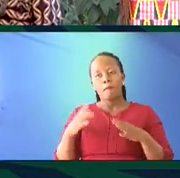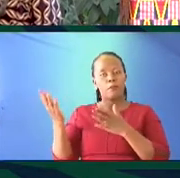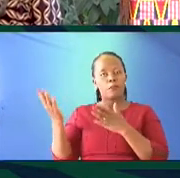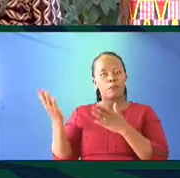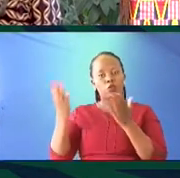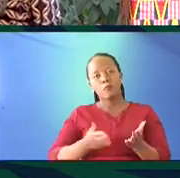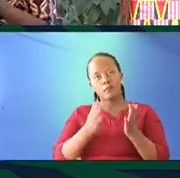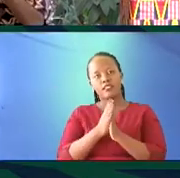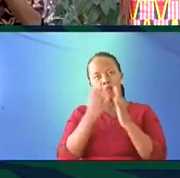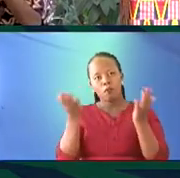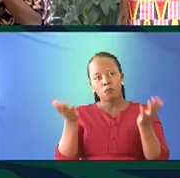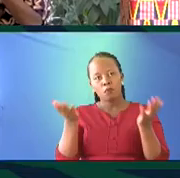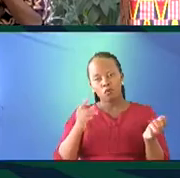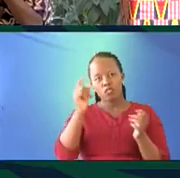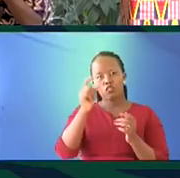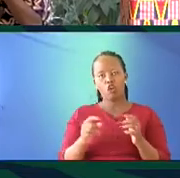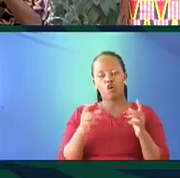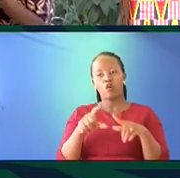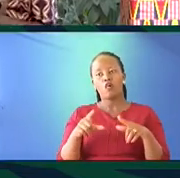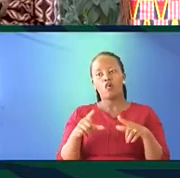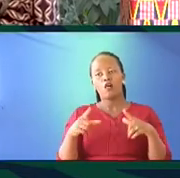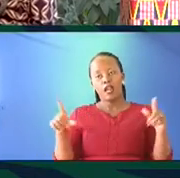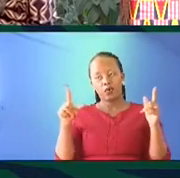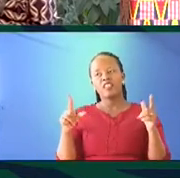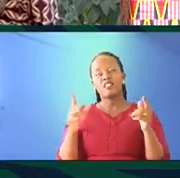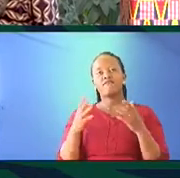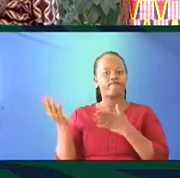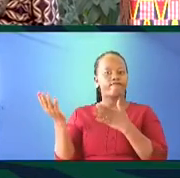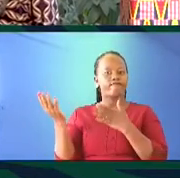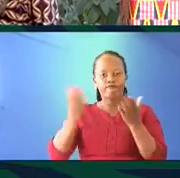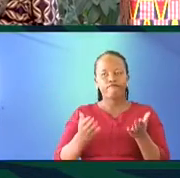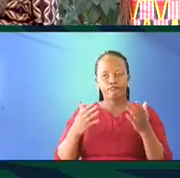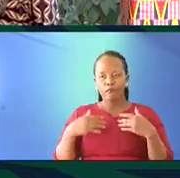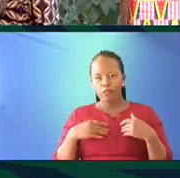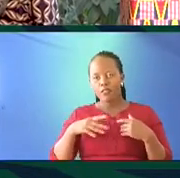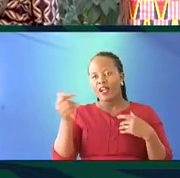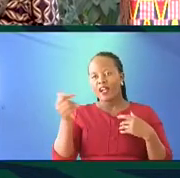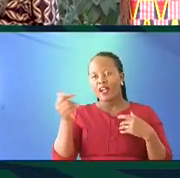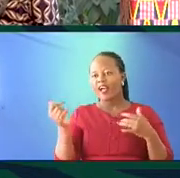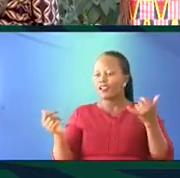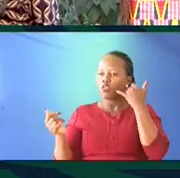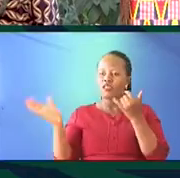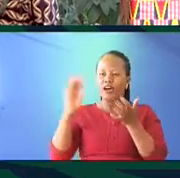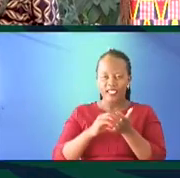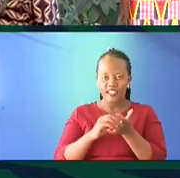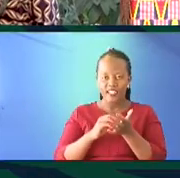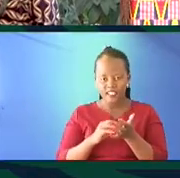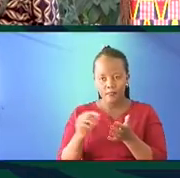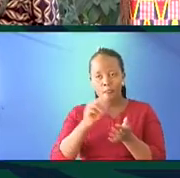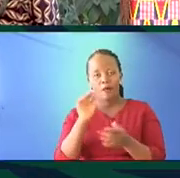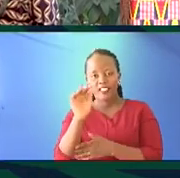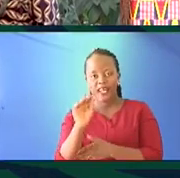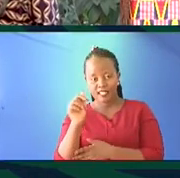books in various local languages. Submissions were done. Another call has been done recently, actually